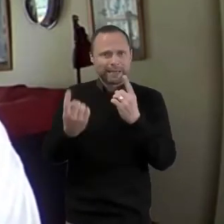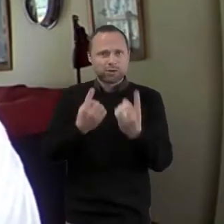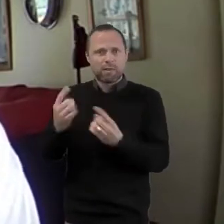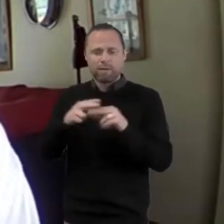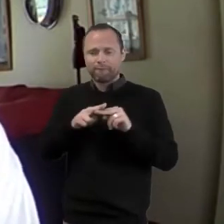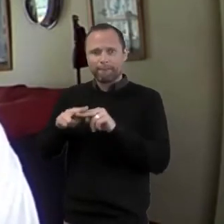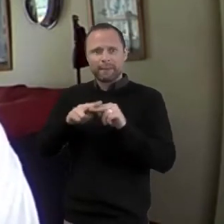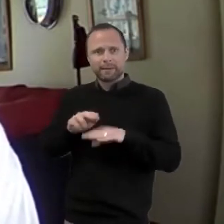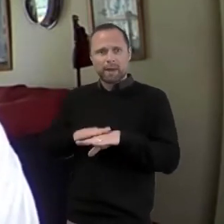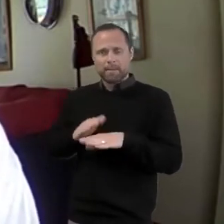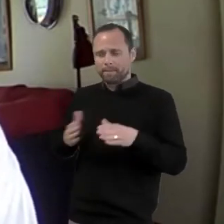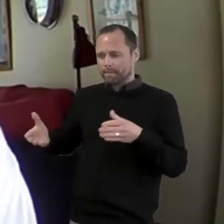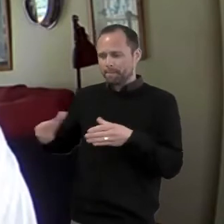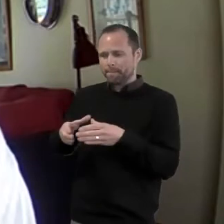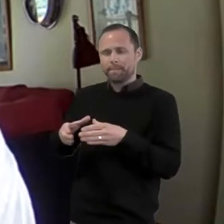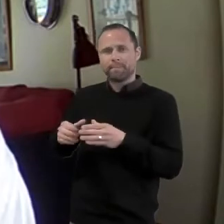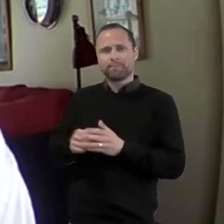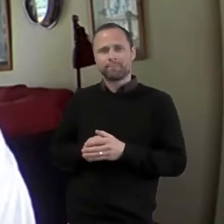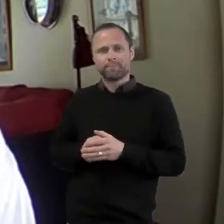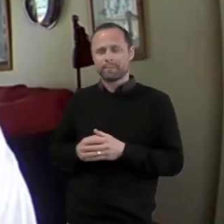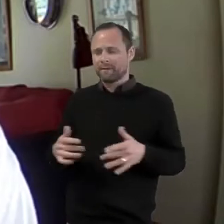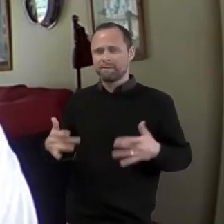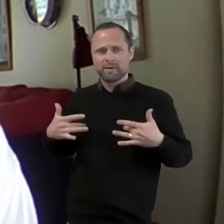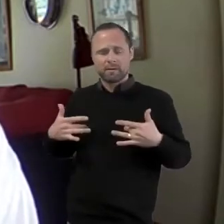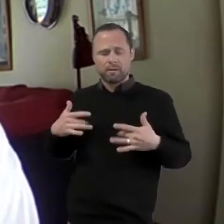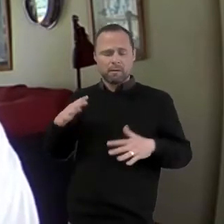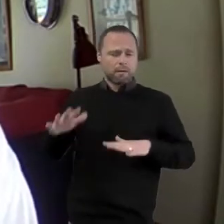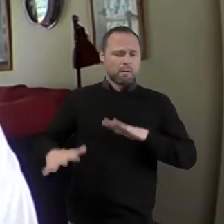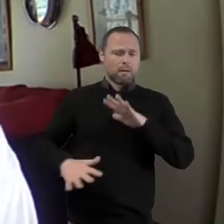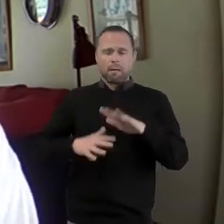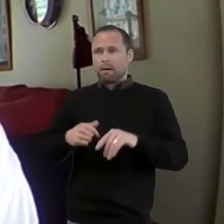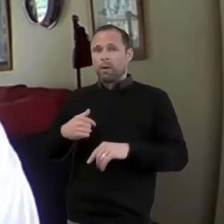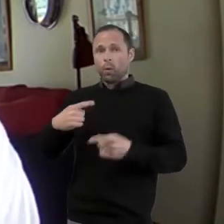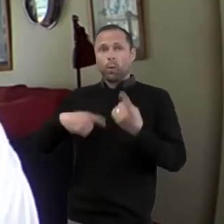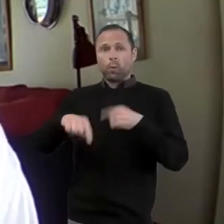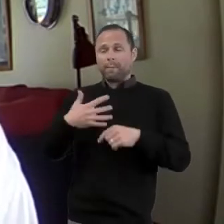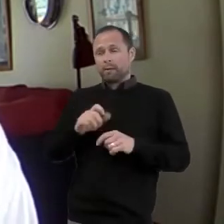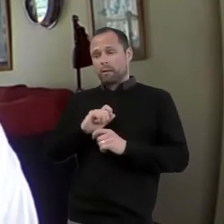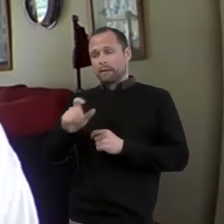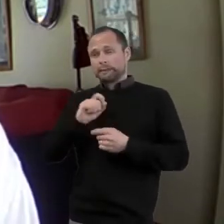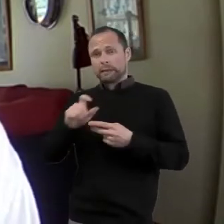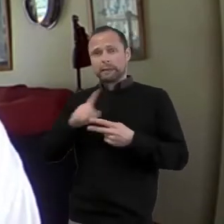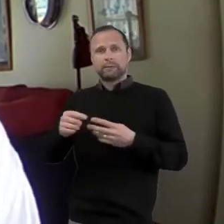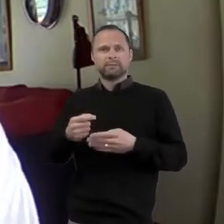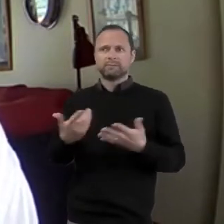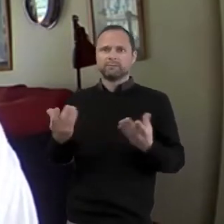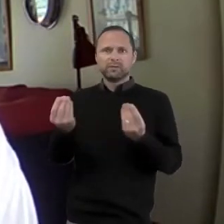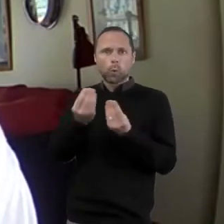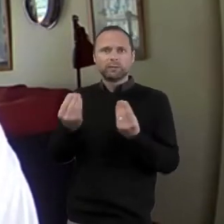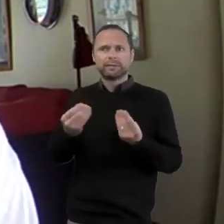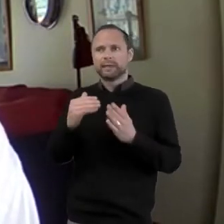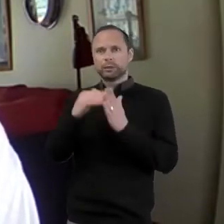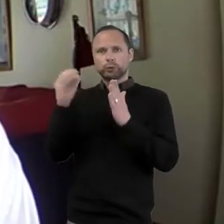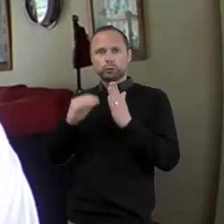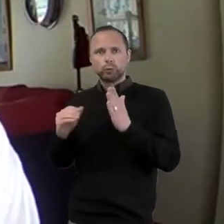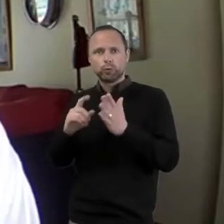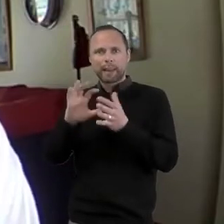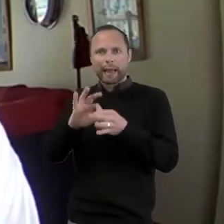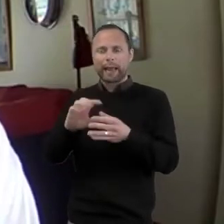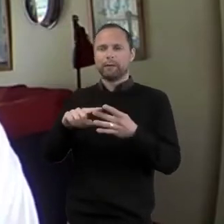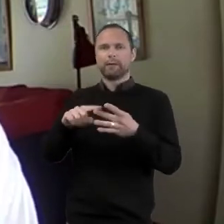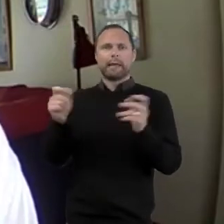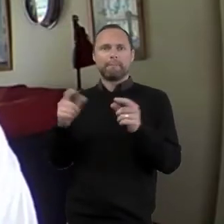worst, we have just overwhelmed families with emails, videos, Zoom links, desperately trying to